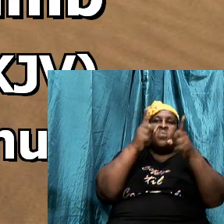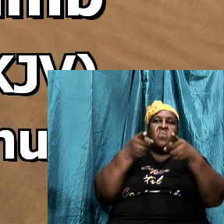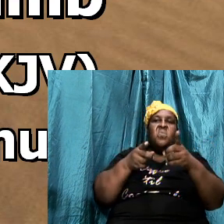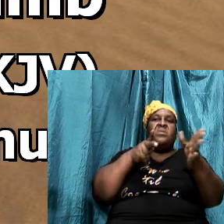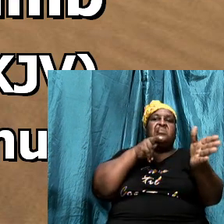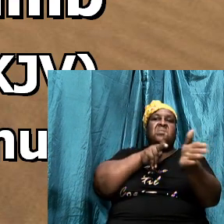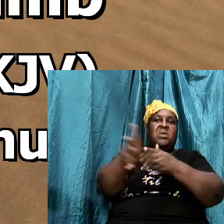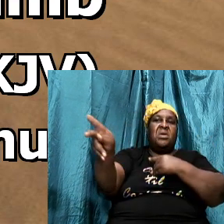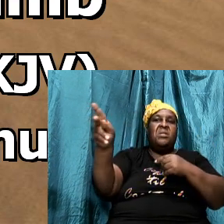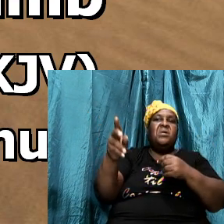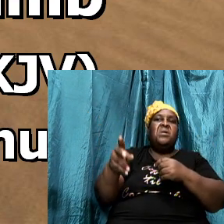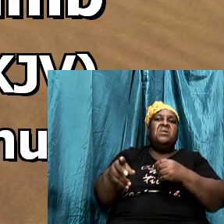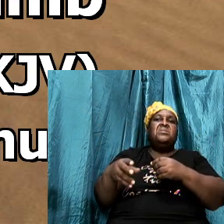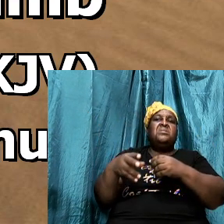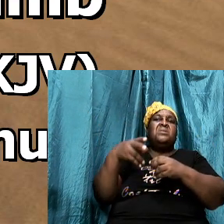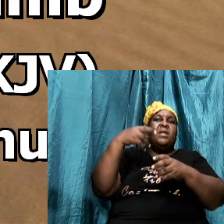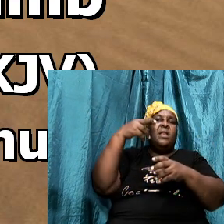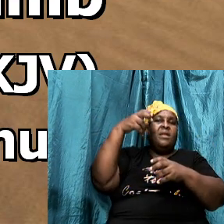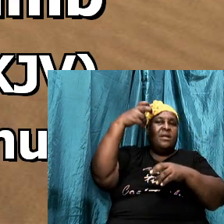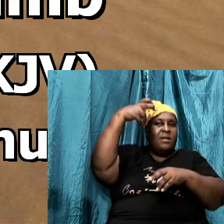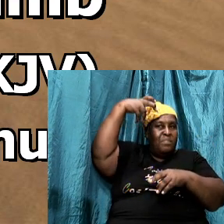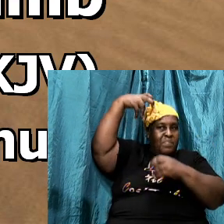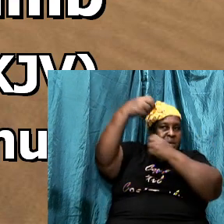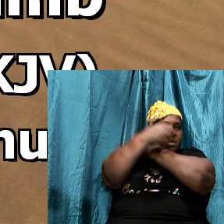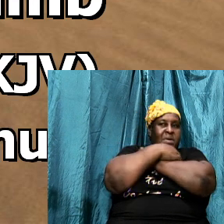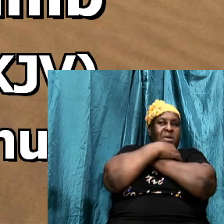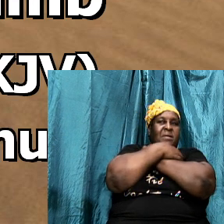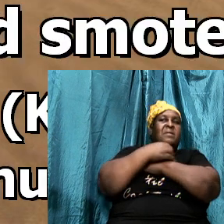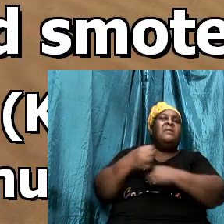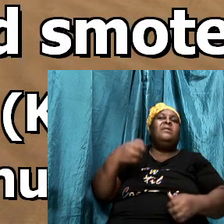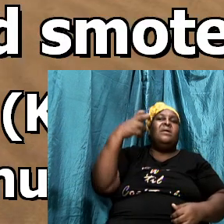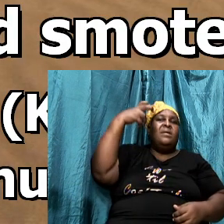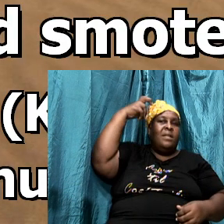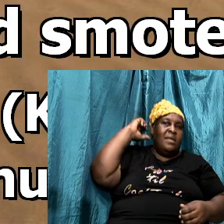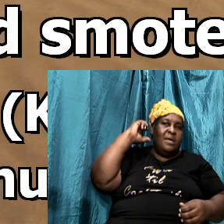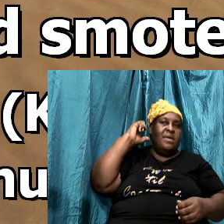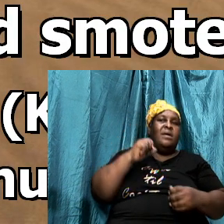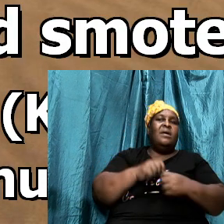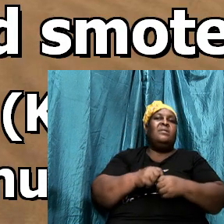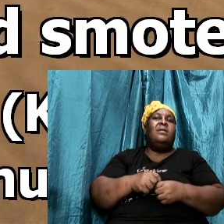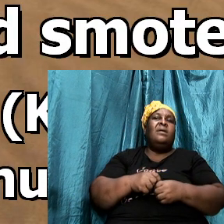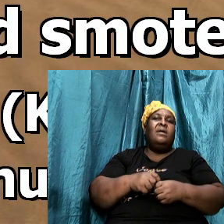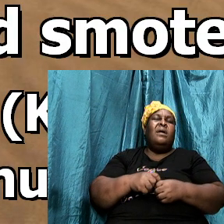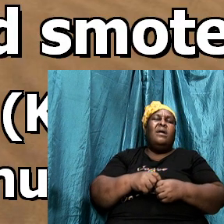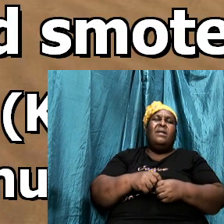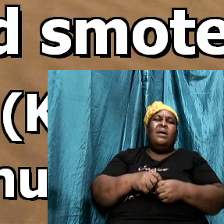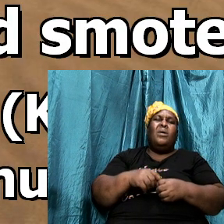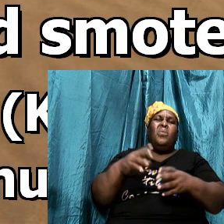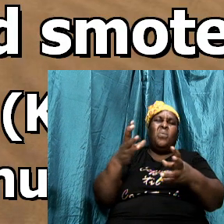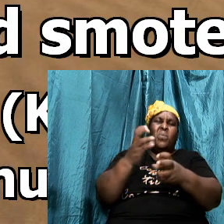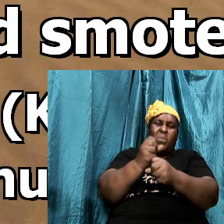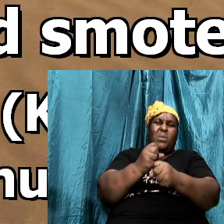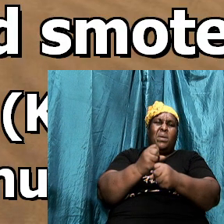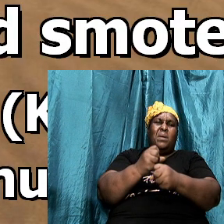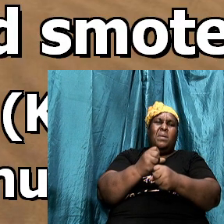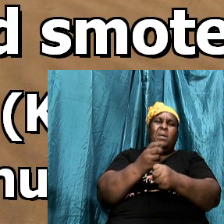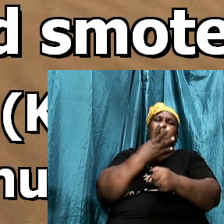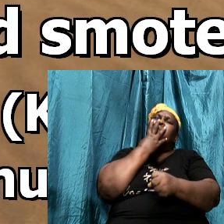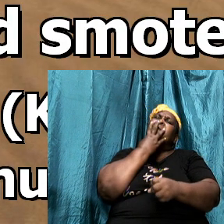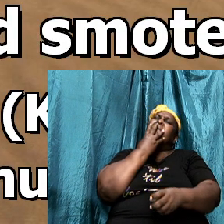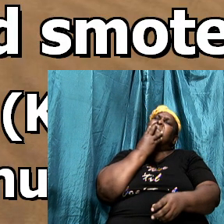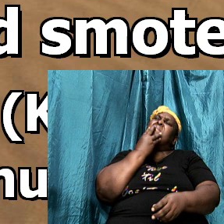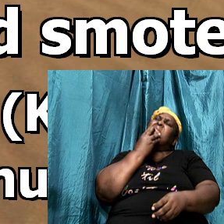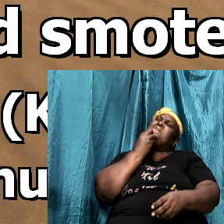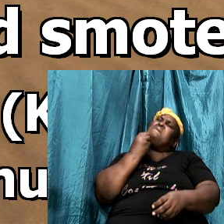And when he rose up against me, I caught him by his beard, and smote him, and slew him.